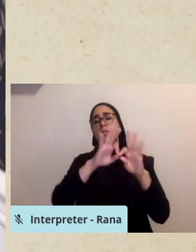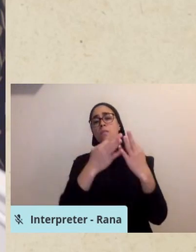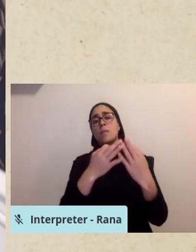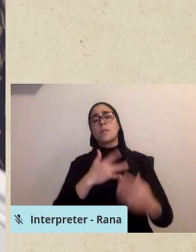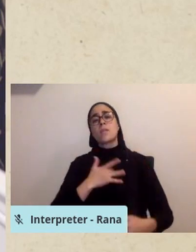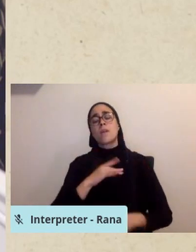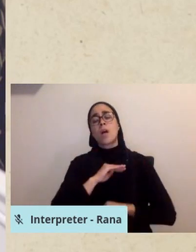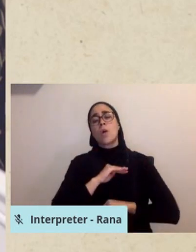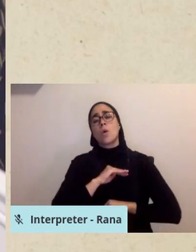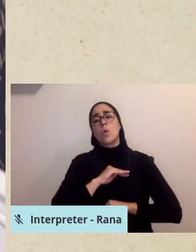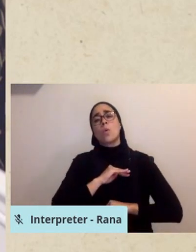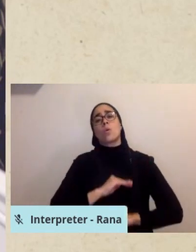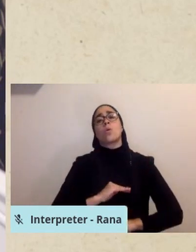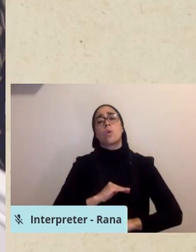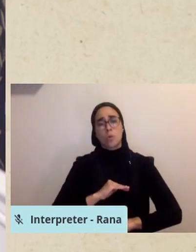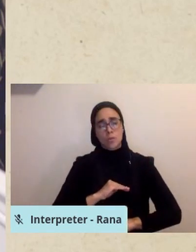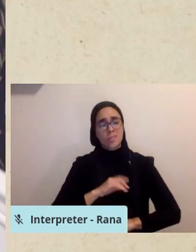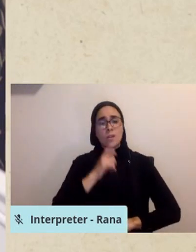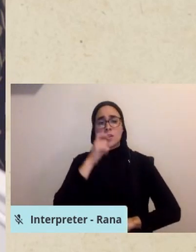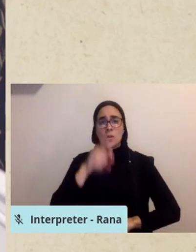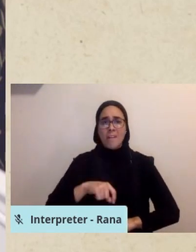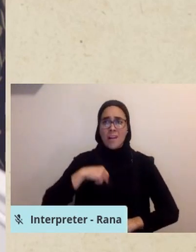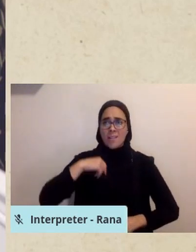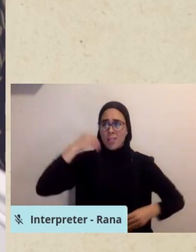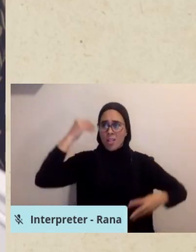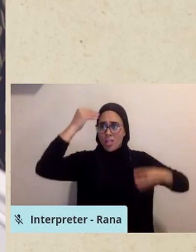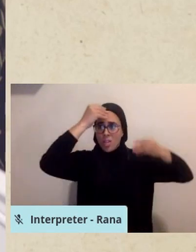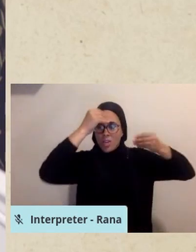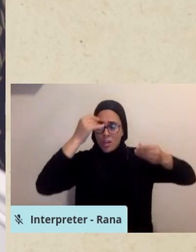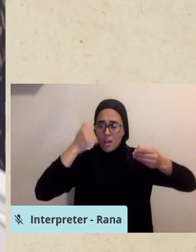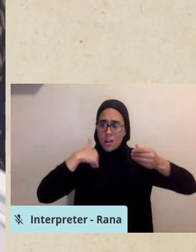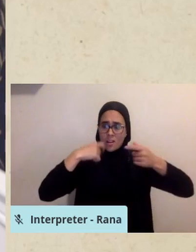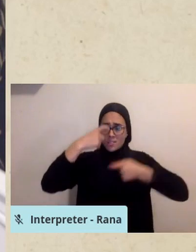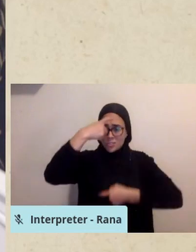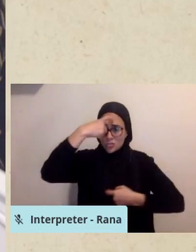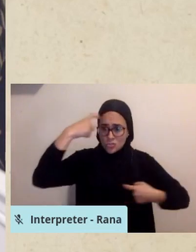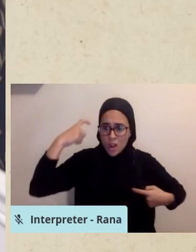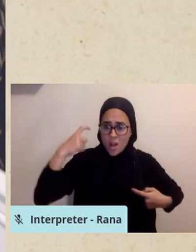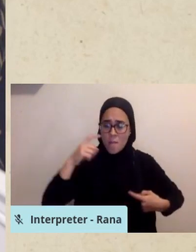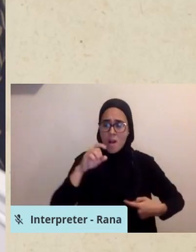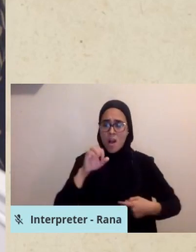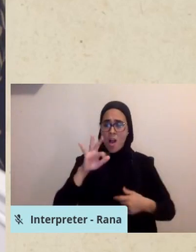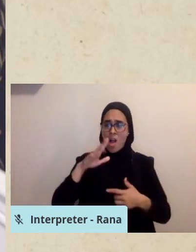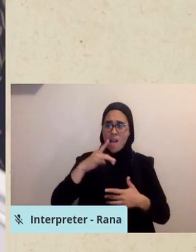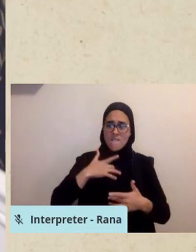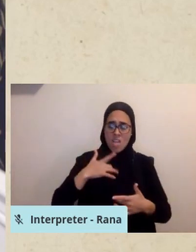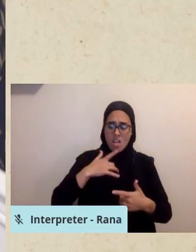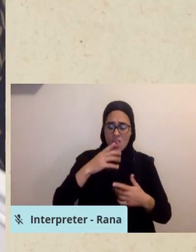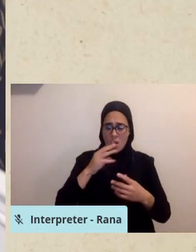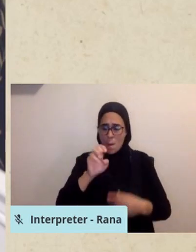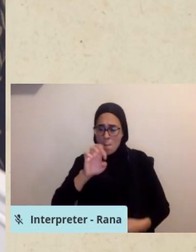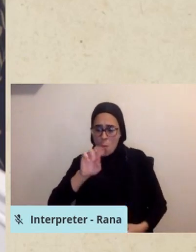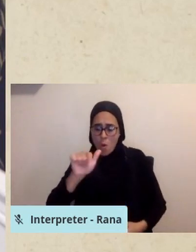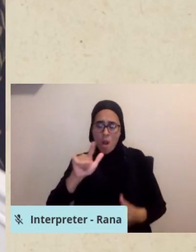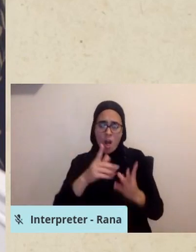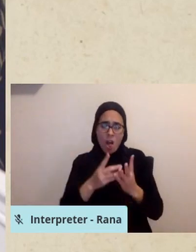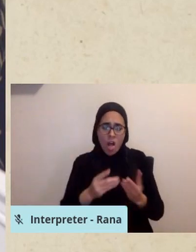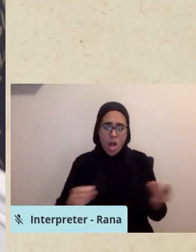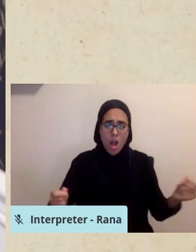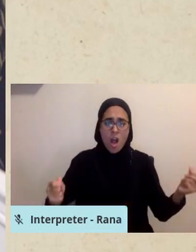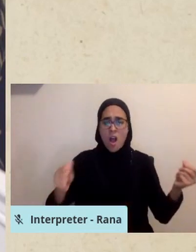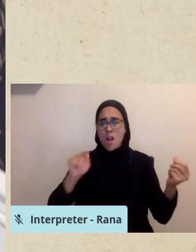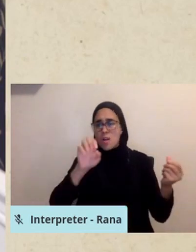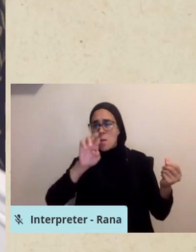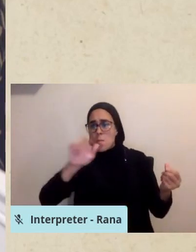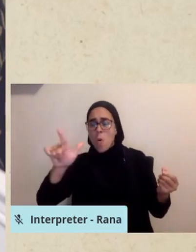Copies. would have had to taken on the moral injury, the moral trauma, the moral degradation, the spiritual distress. In